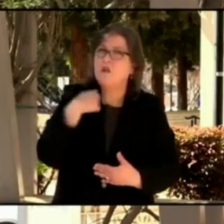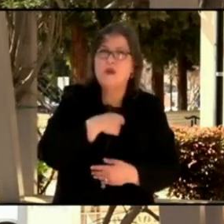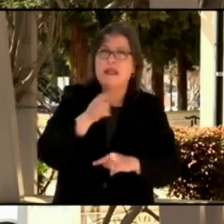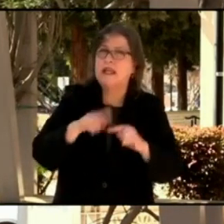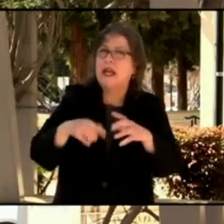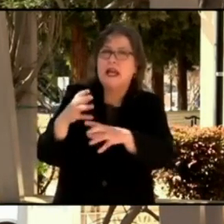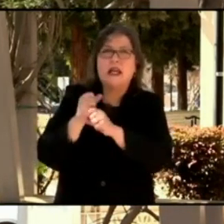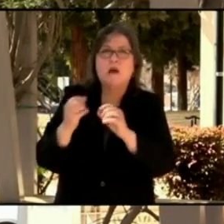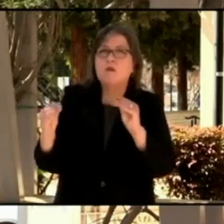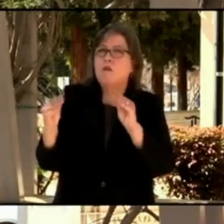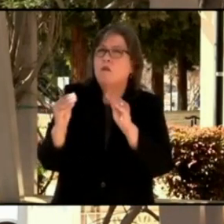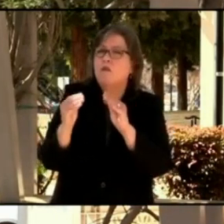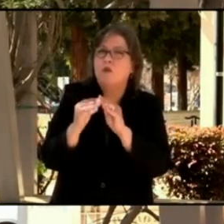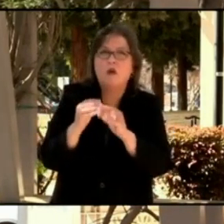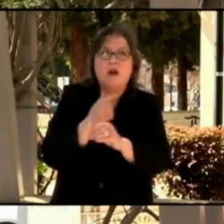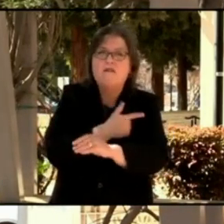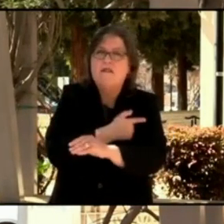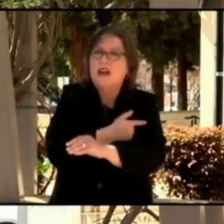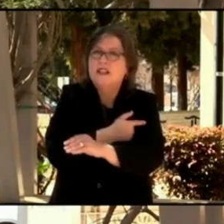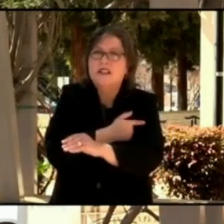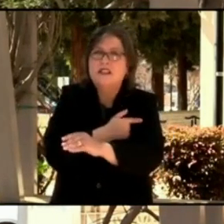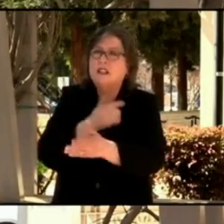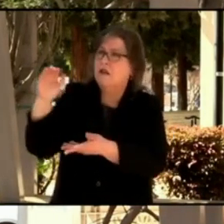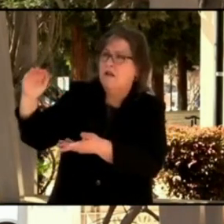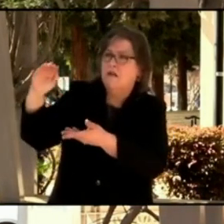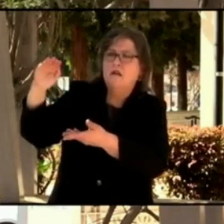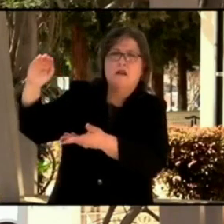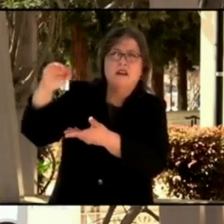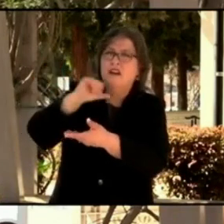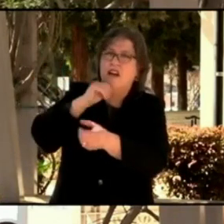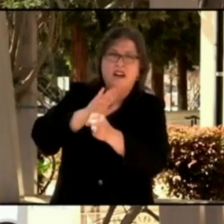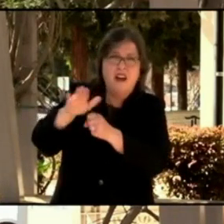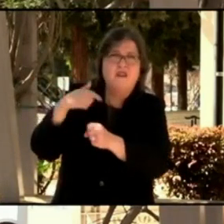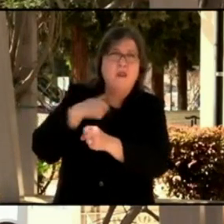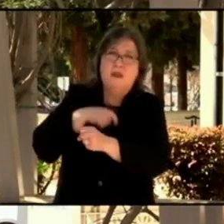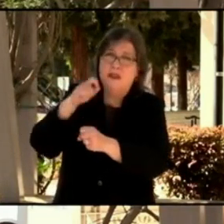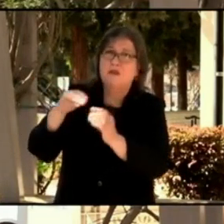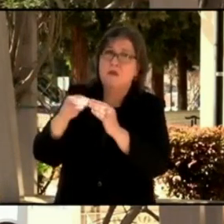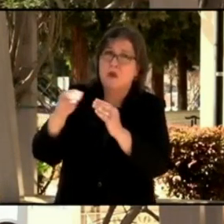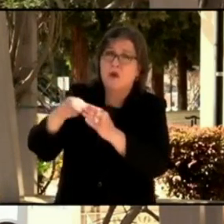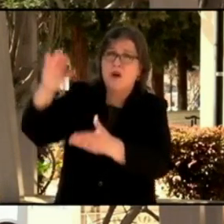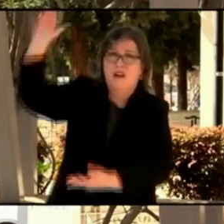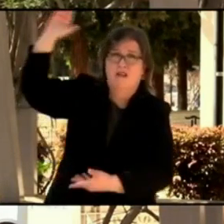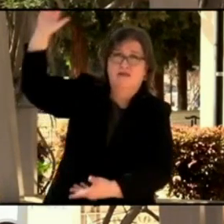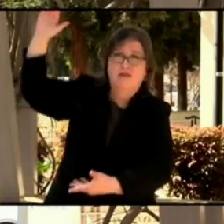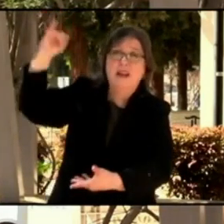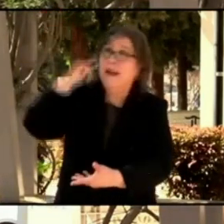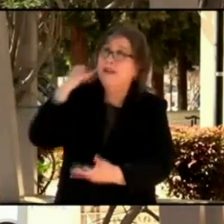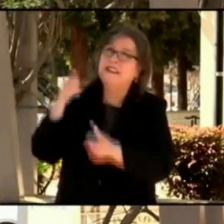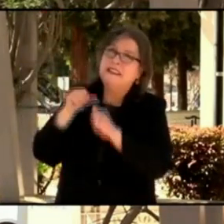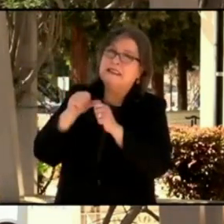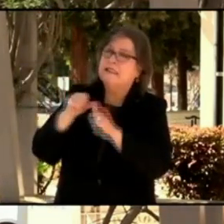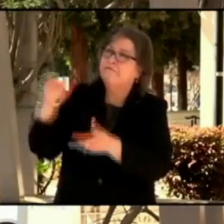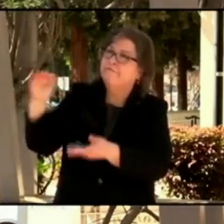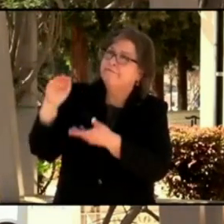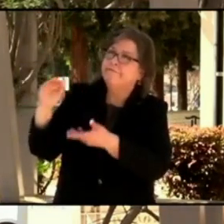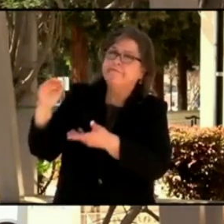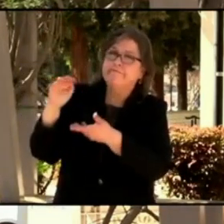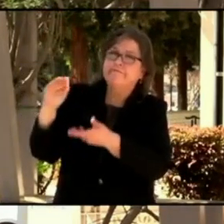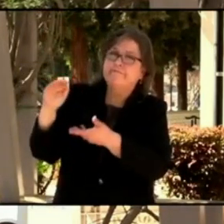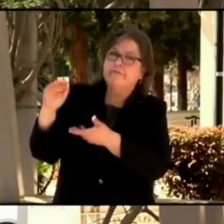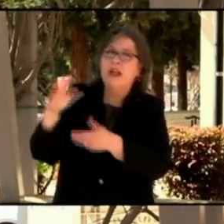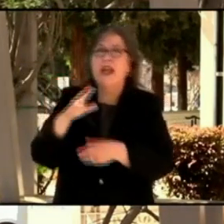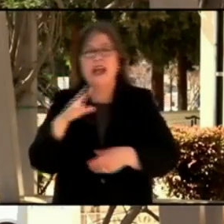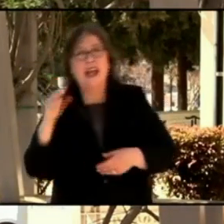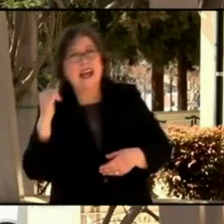supply and if we can't get continued adherence to behavior change like